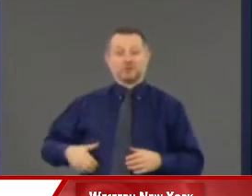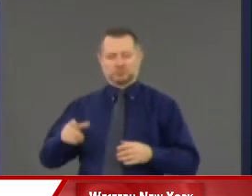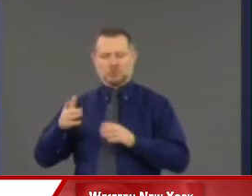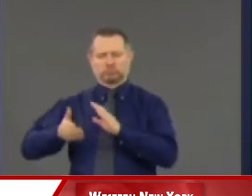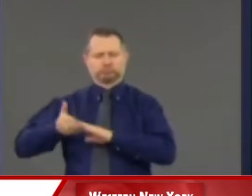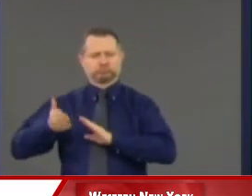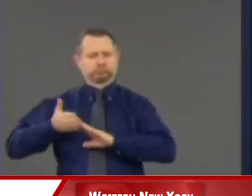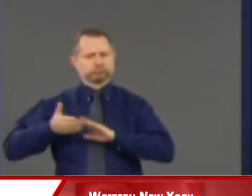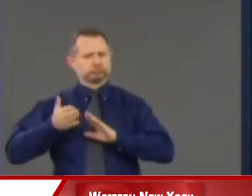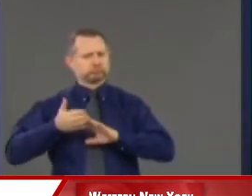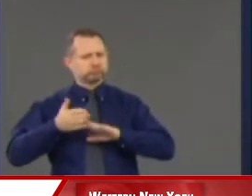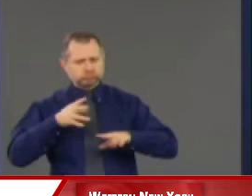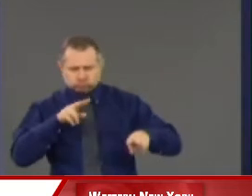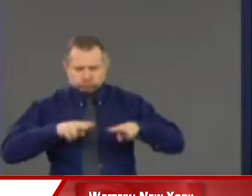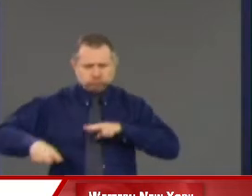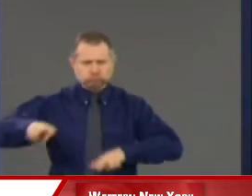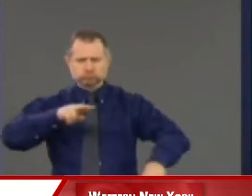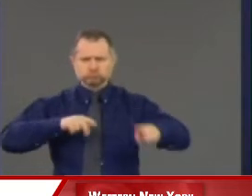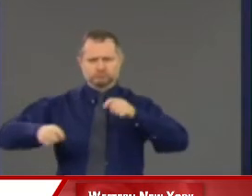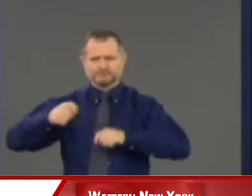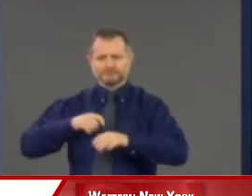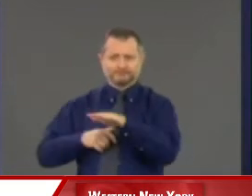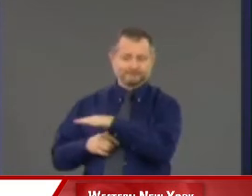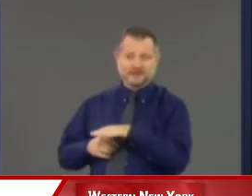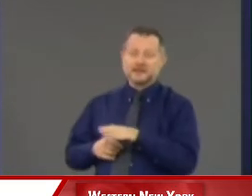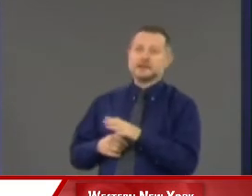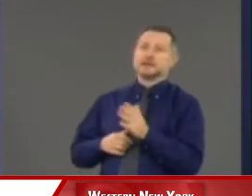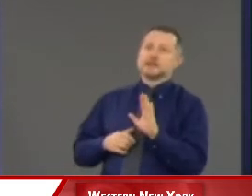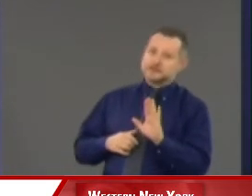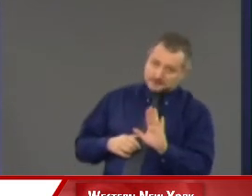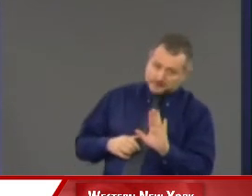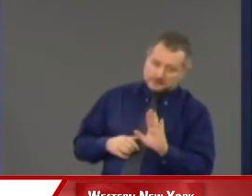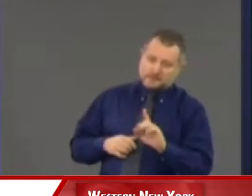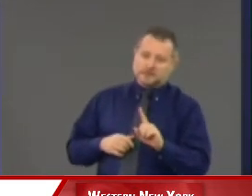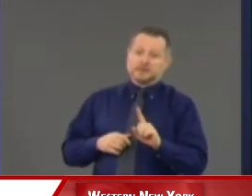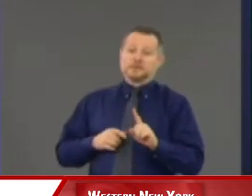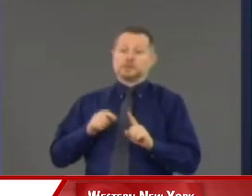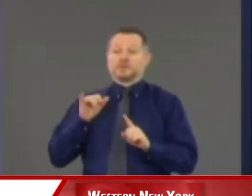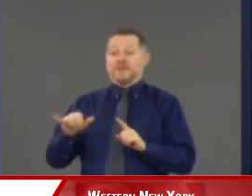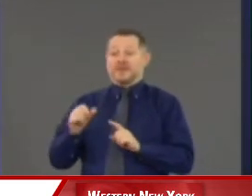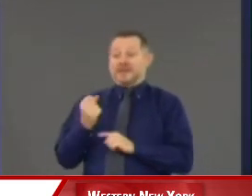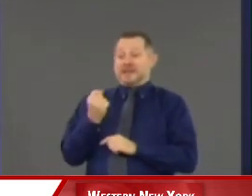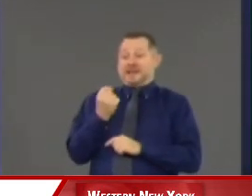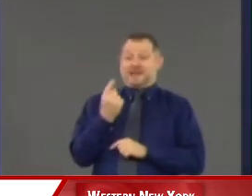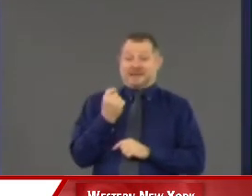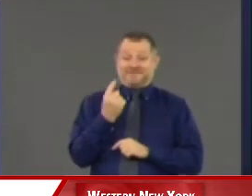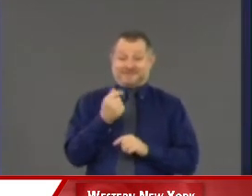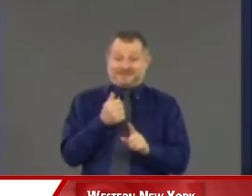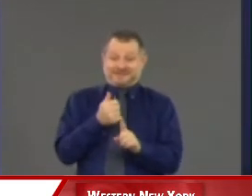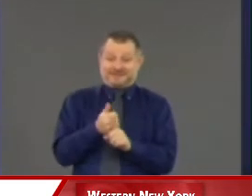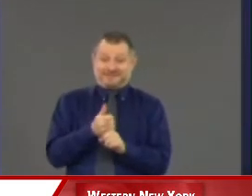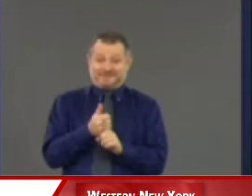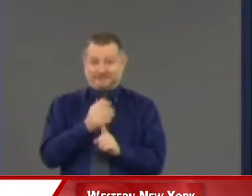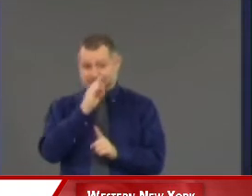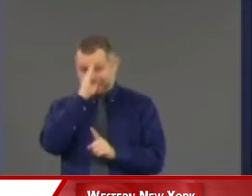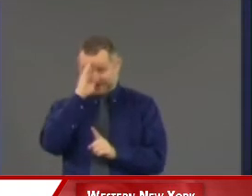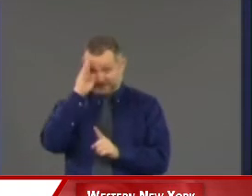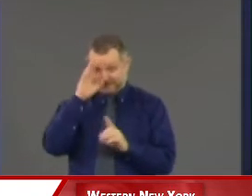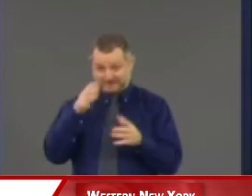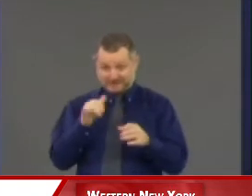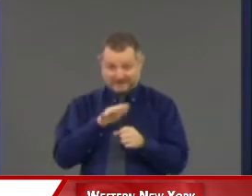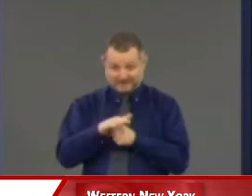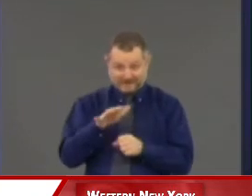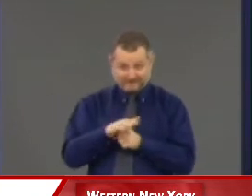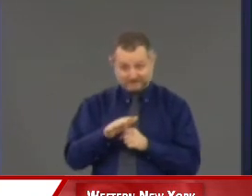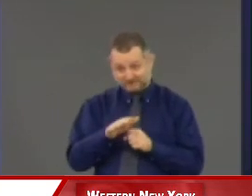are nowhere near the ability to